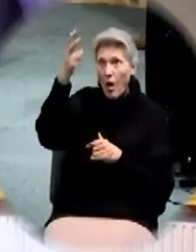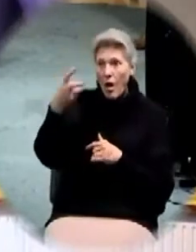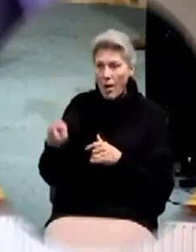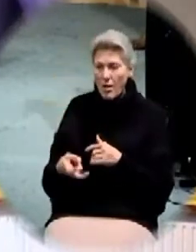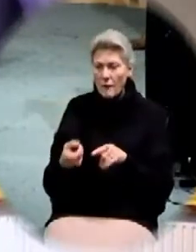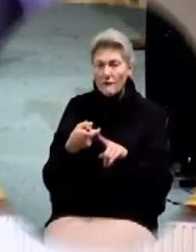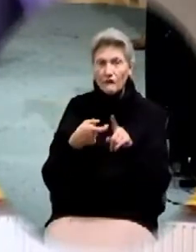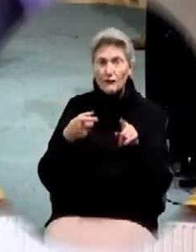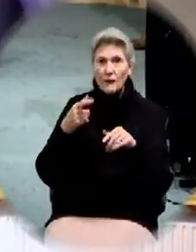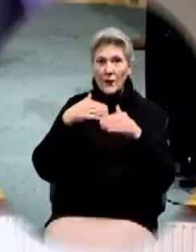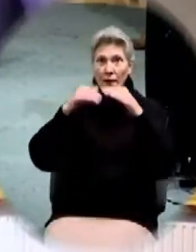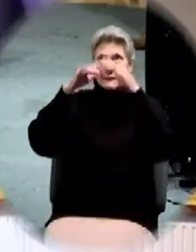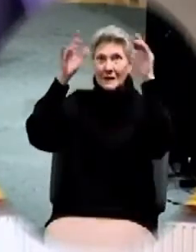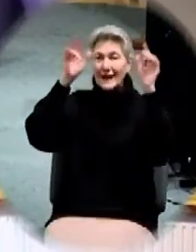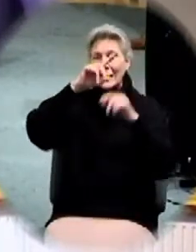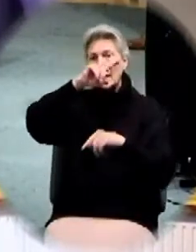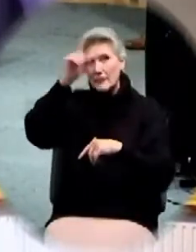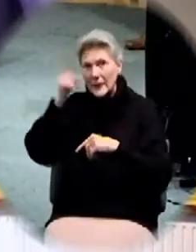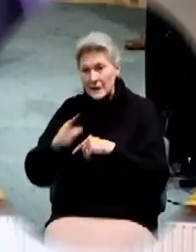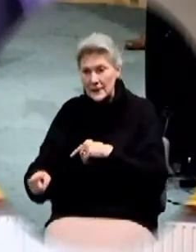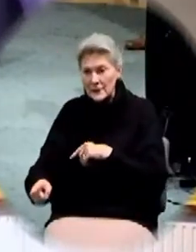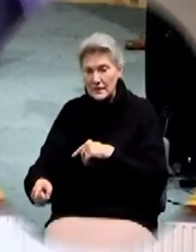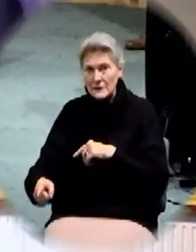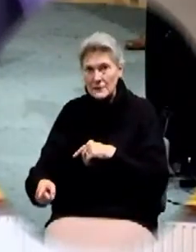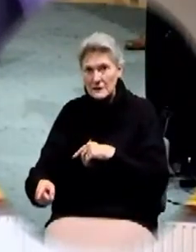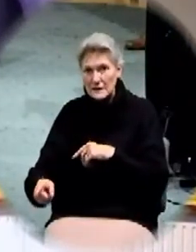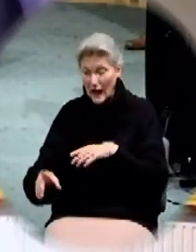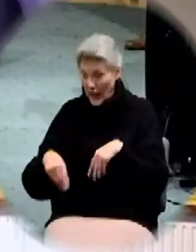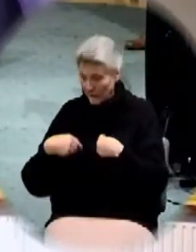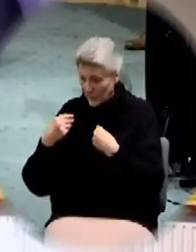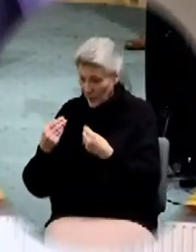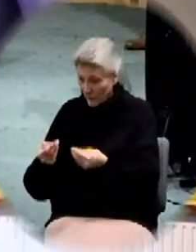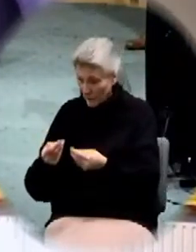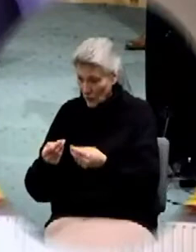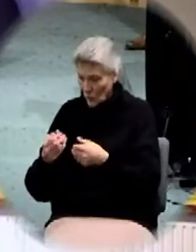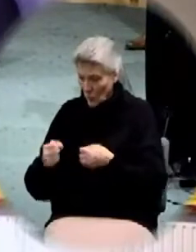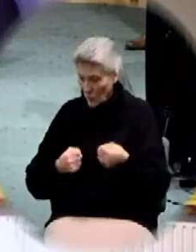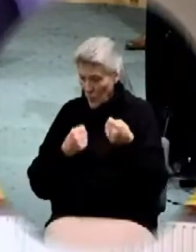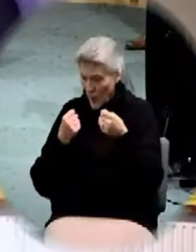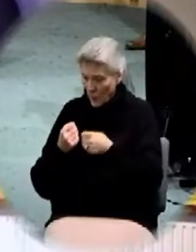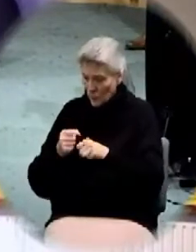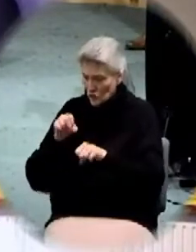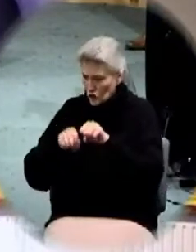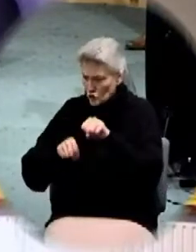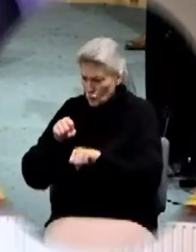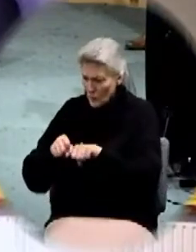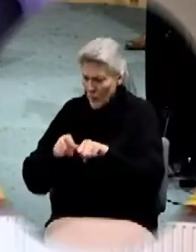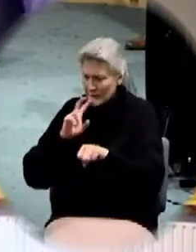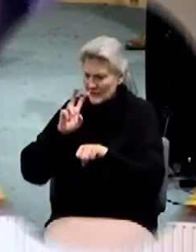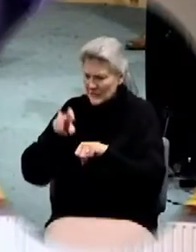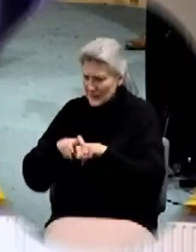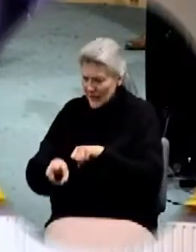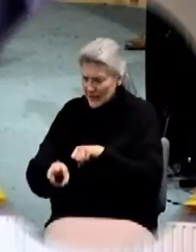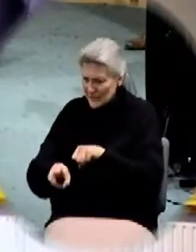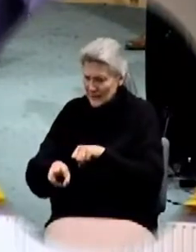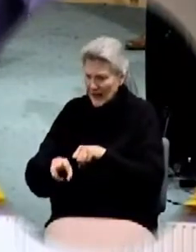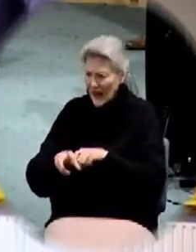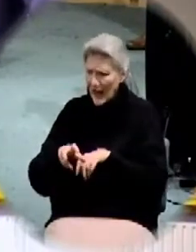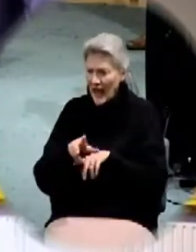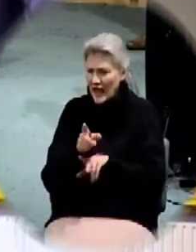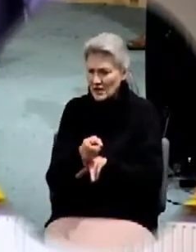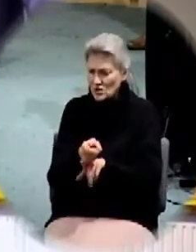flash of lightning I have given you the powers to trample on snakes and scorpions and defeat the power of your enemies Satan nothing